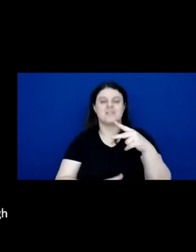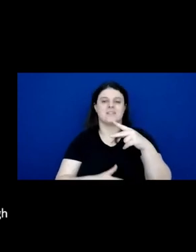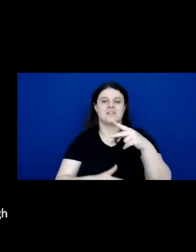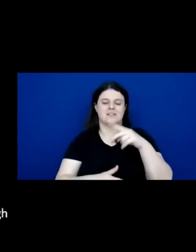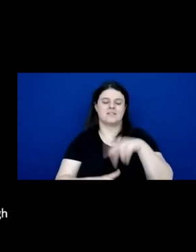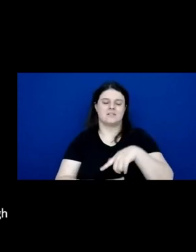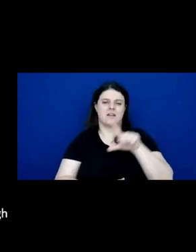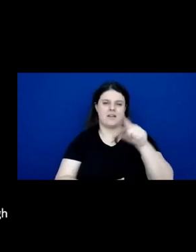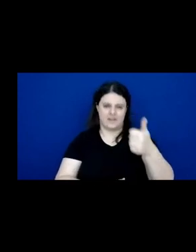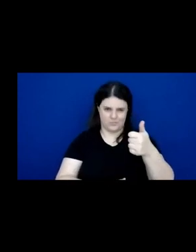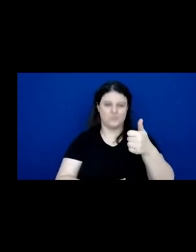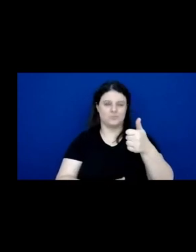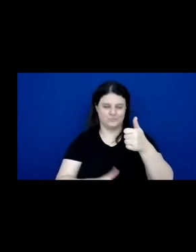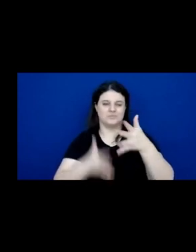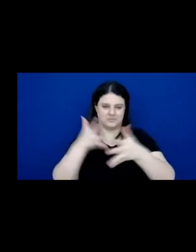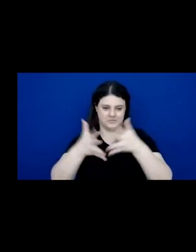languages too.